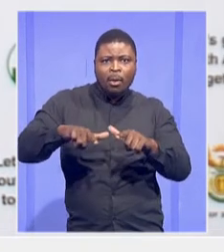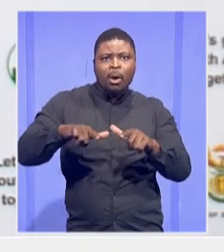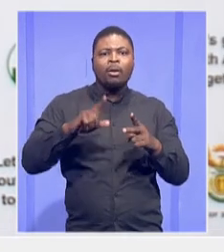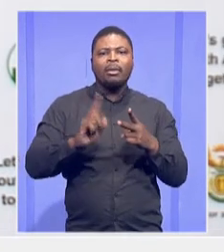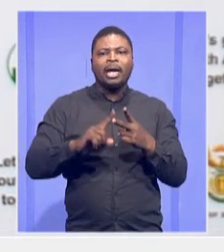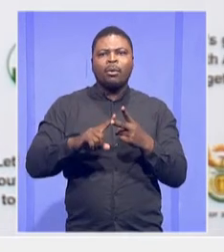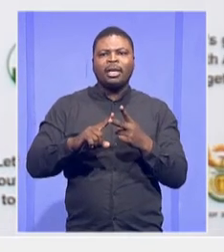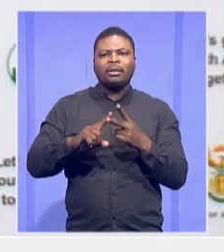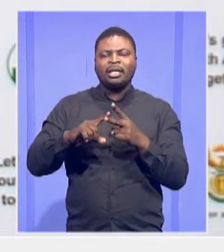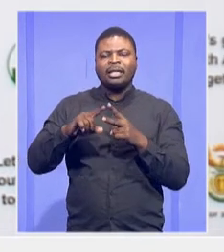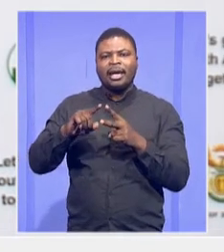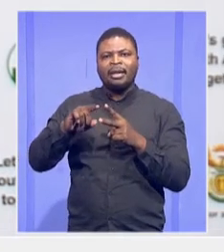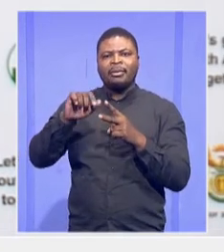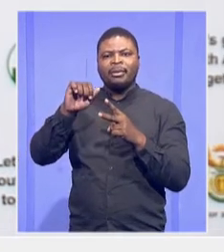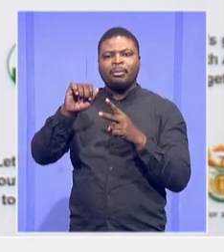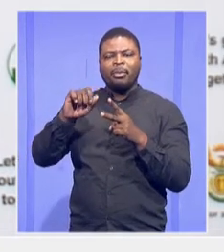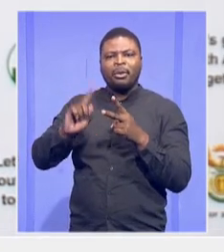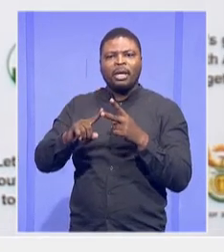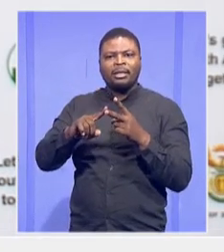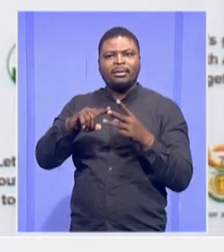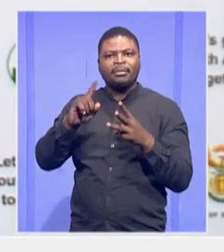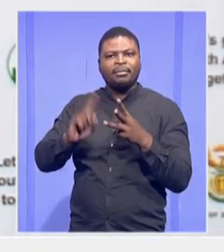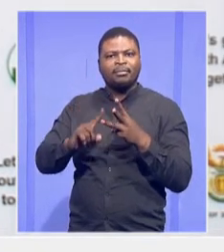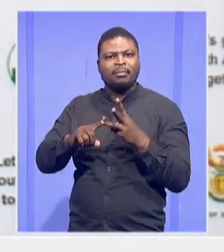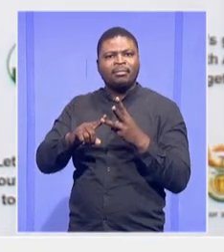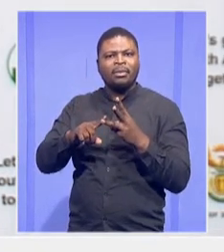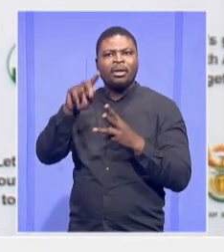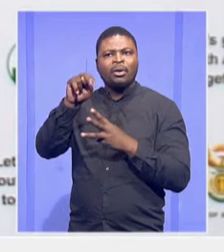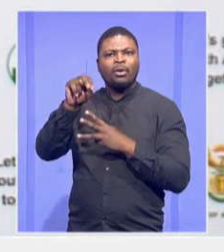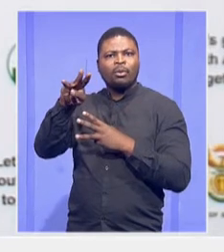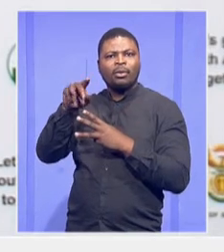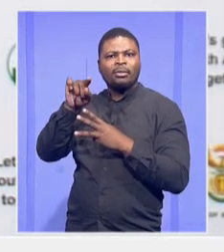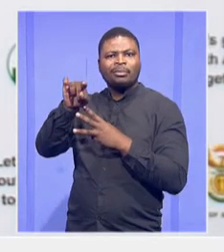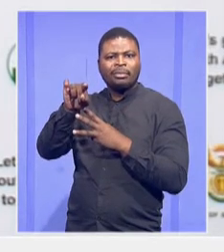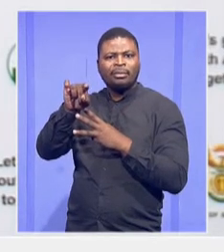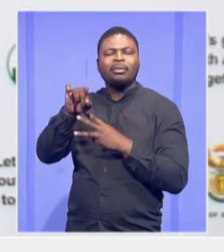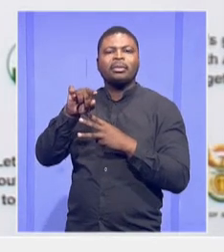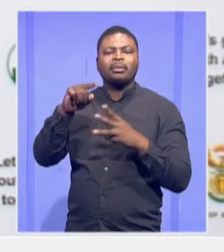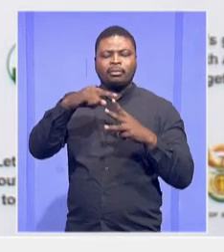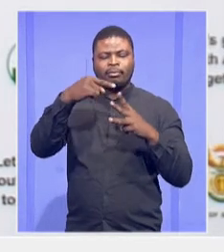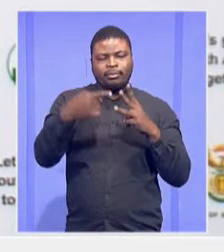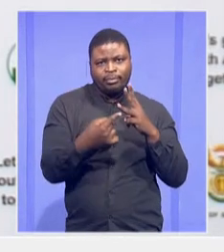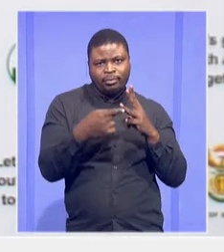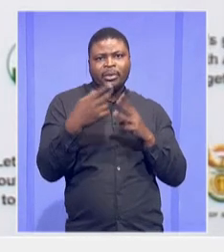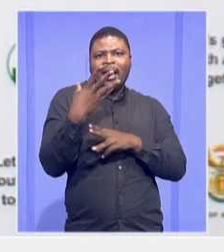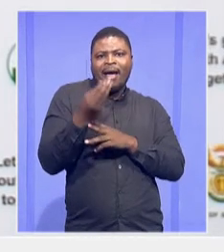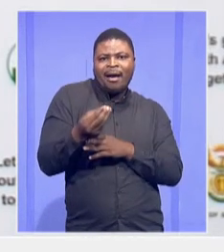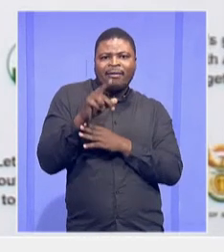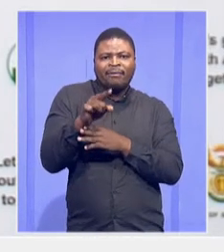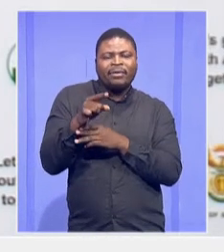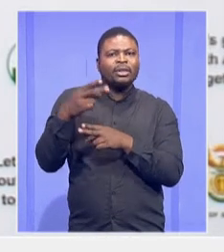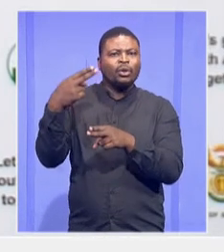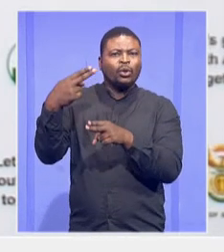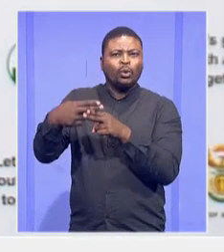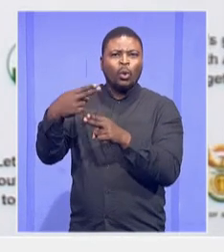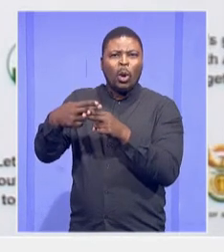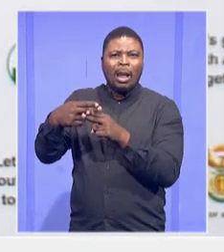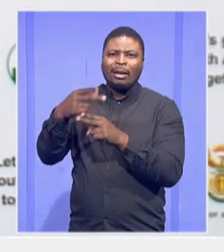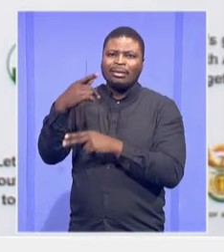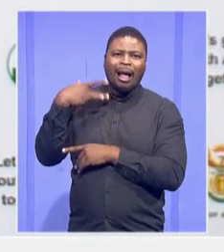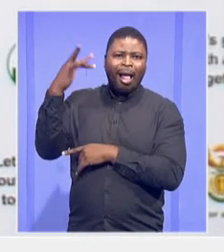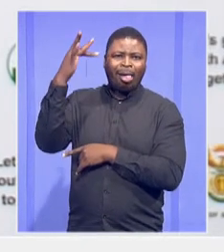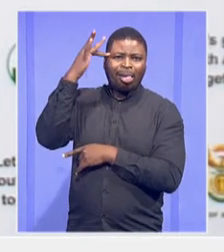constitute the majority of these inappropriate sanitation